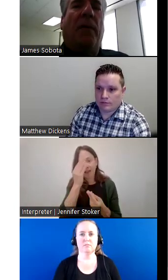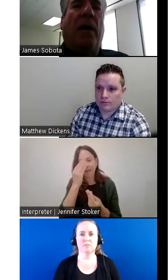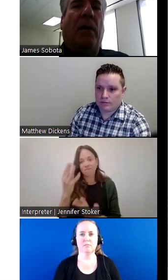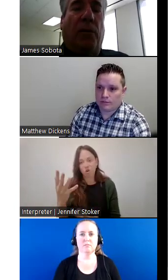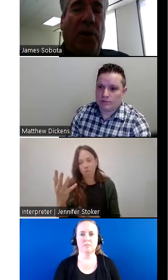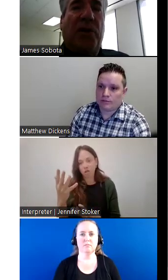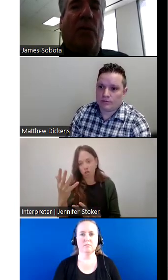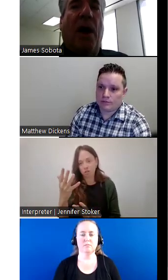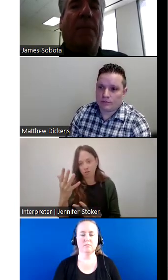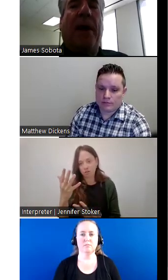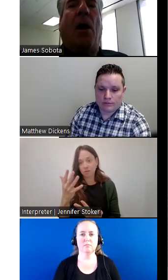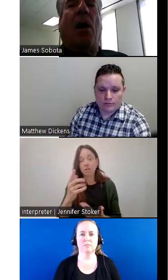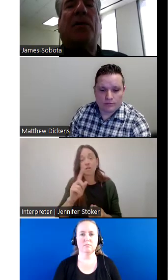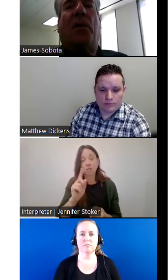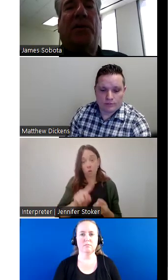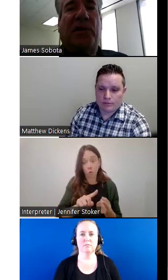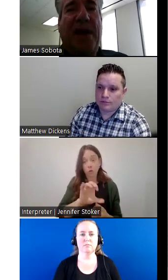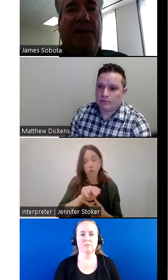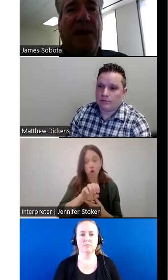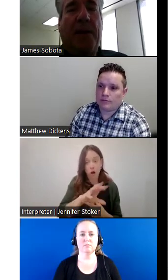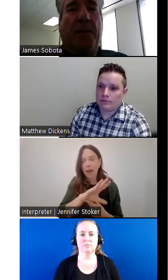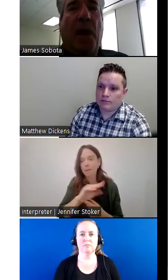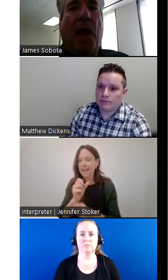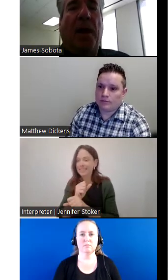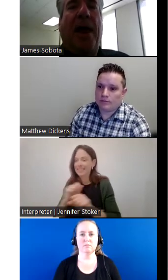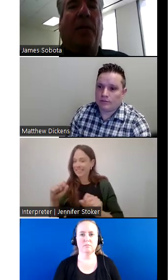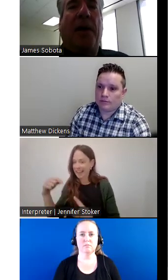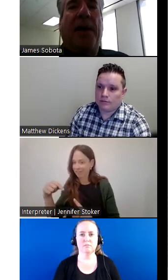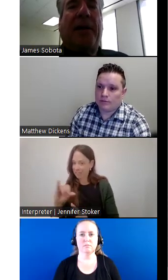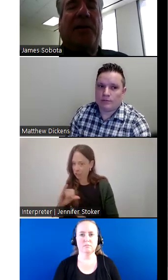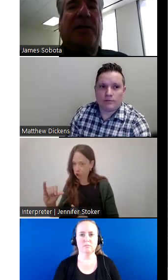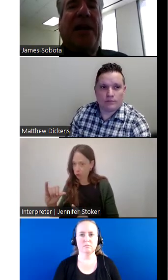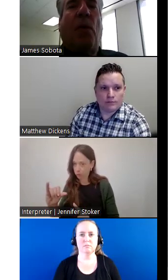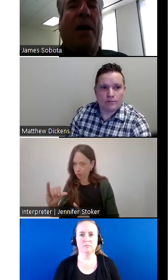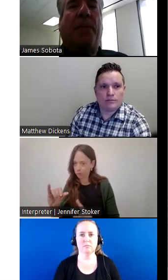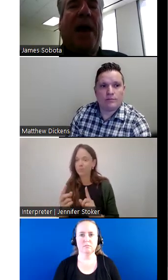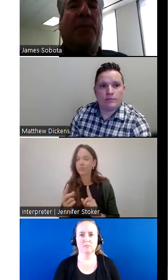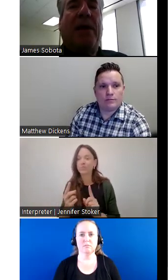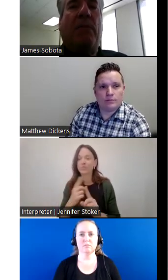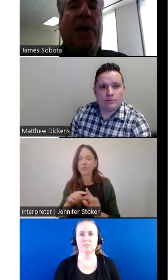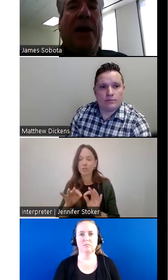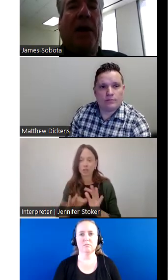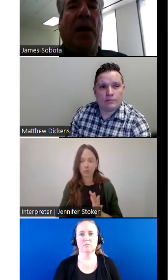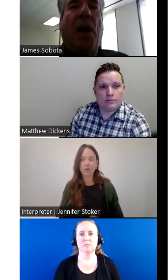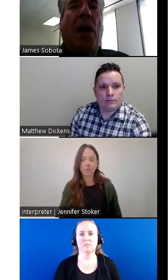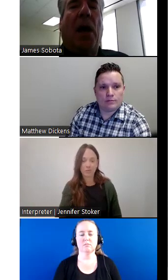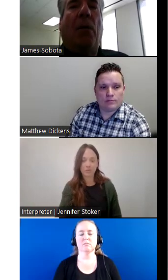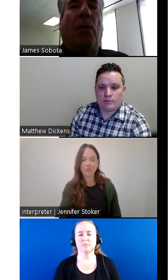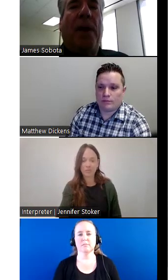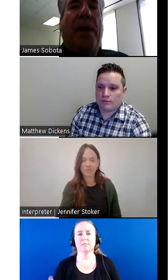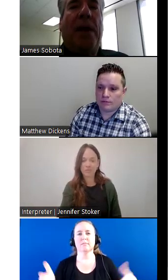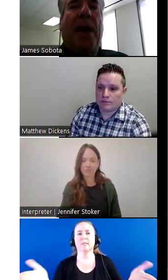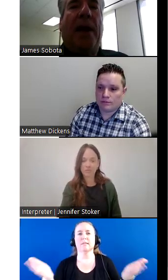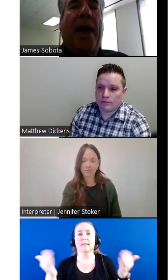on reducing crime and also safety. Now the next city wide PIP meeting, uh,